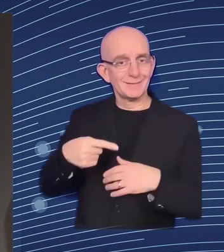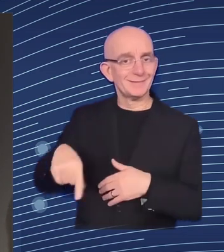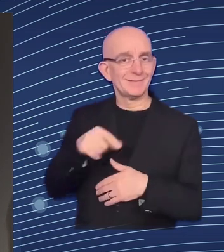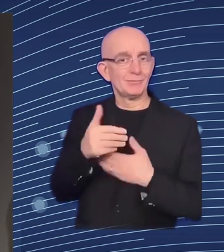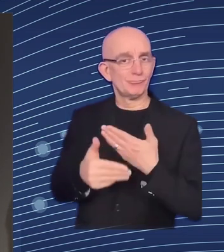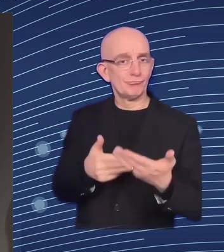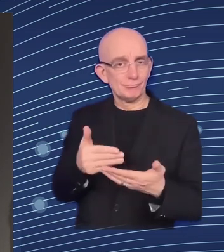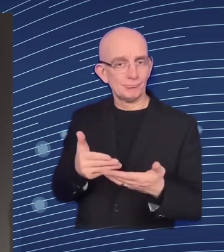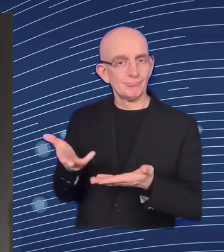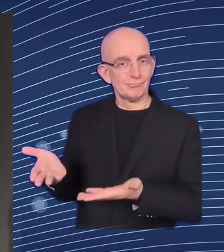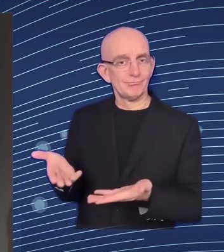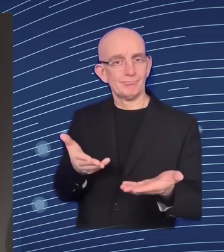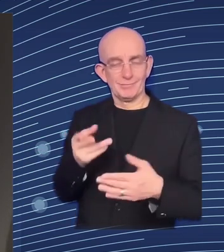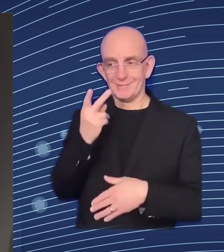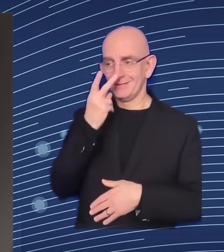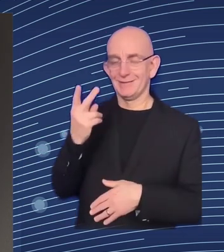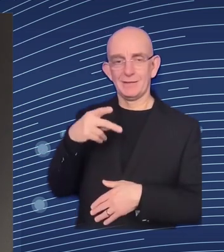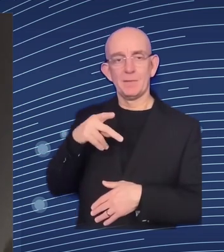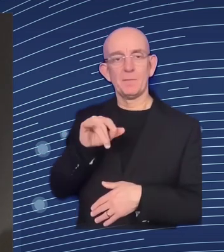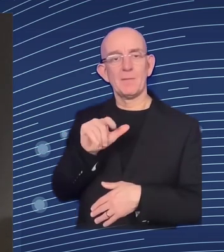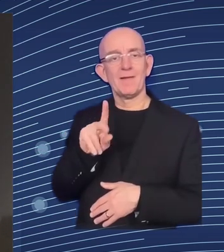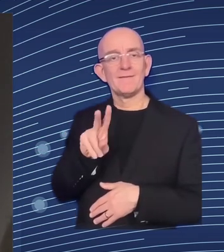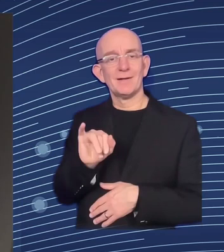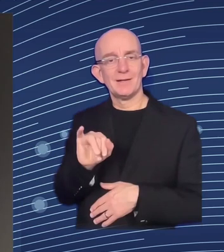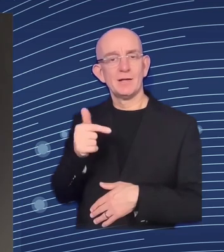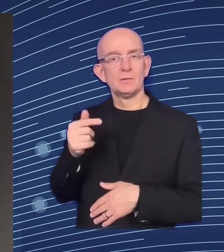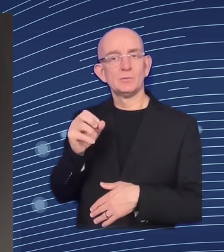with mark bowman okay thank you thank